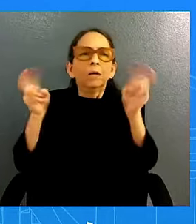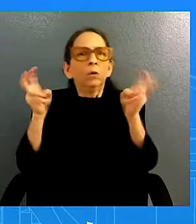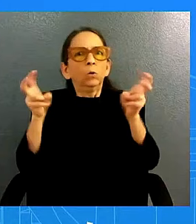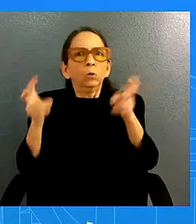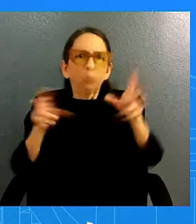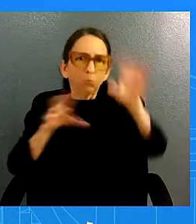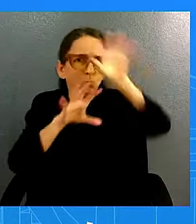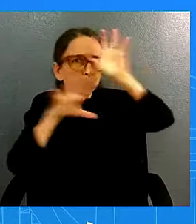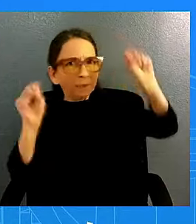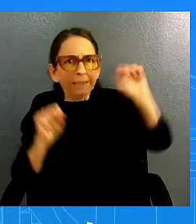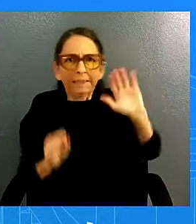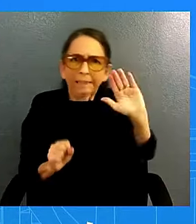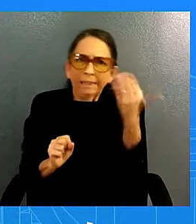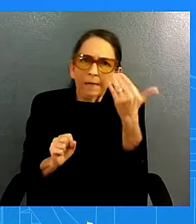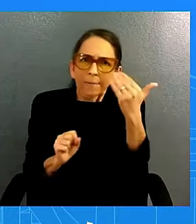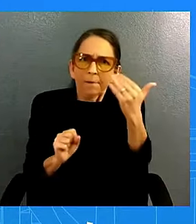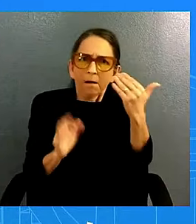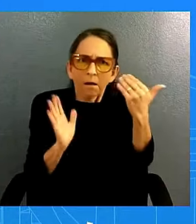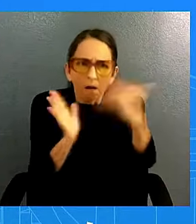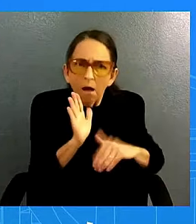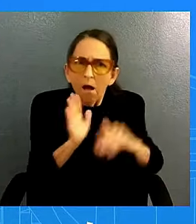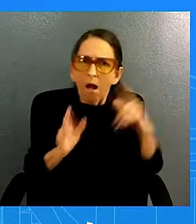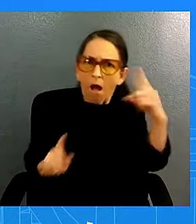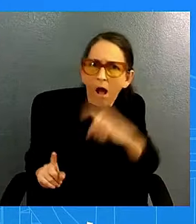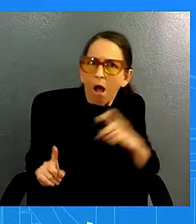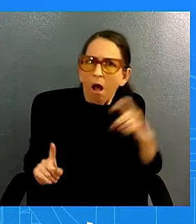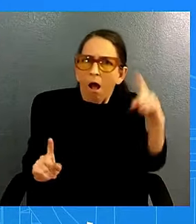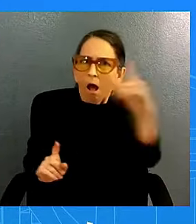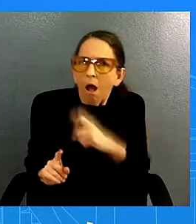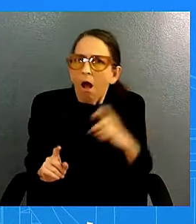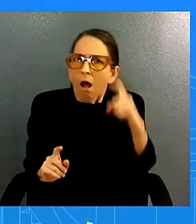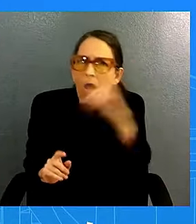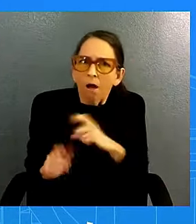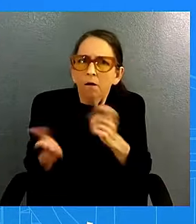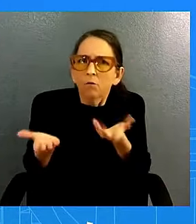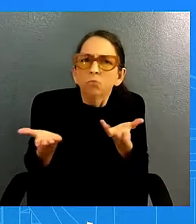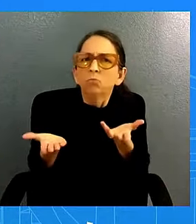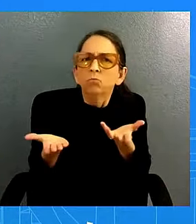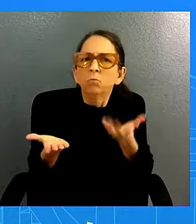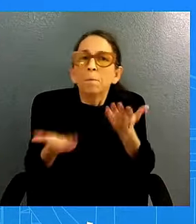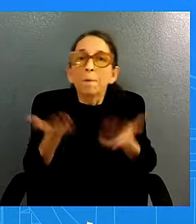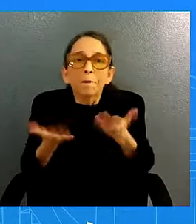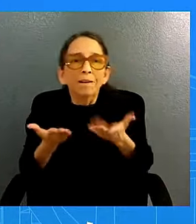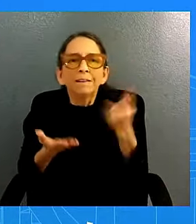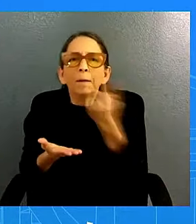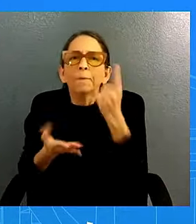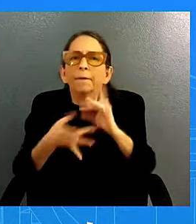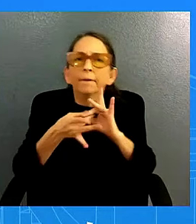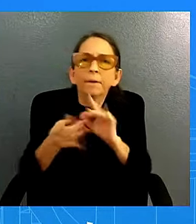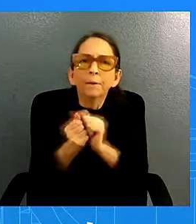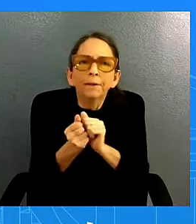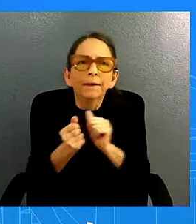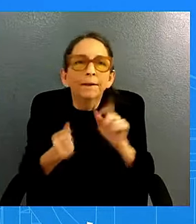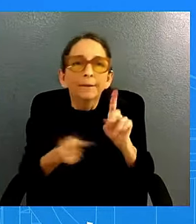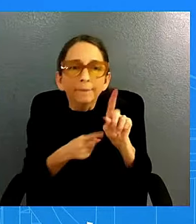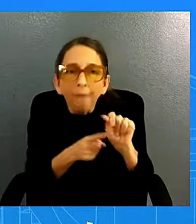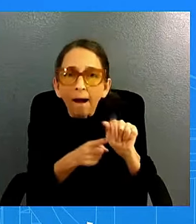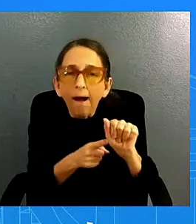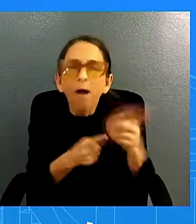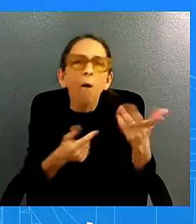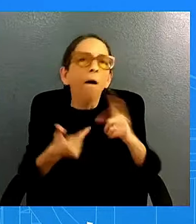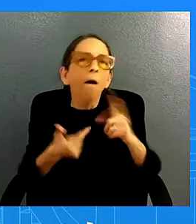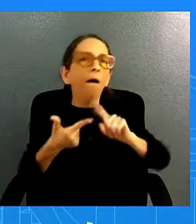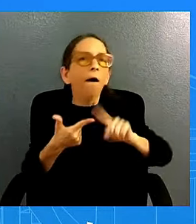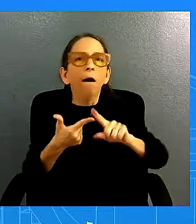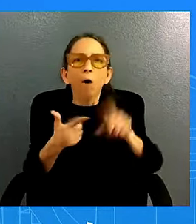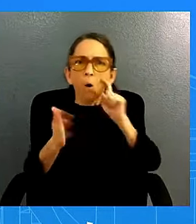probing questions to you about whether it's a data point or a phenomenon or something that he's seeing in the economy well i've been